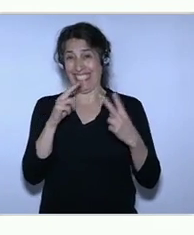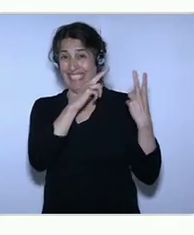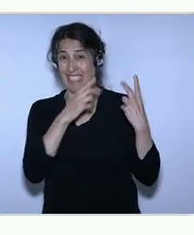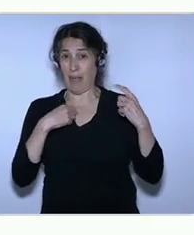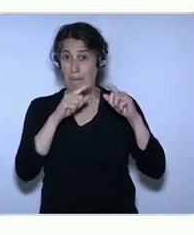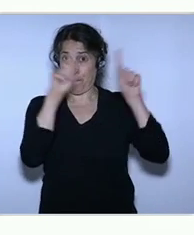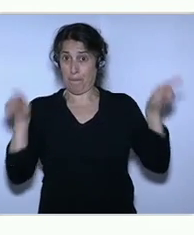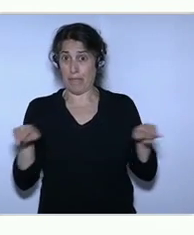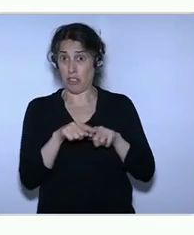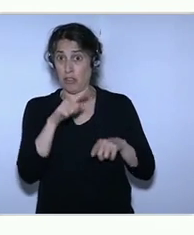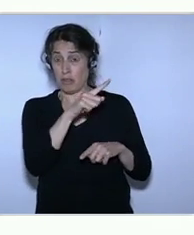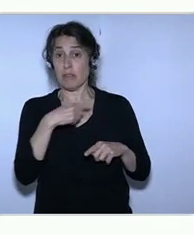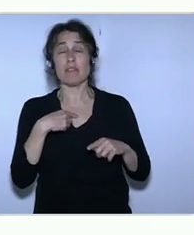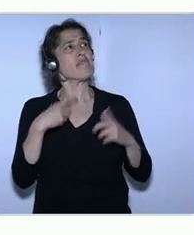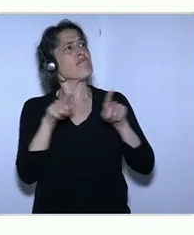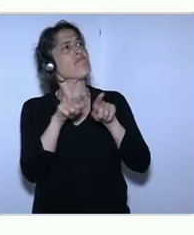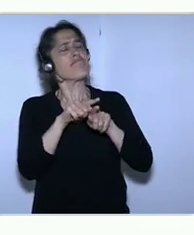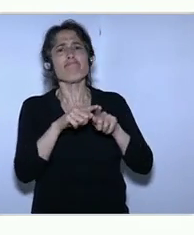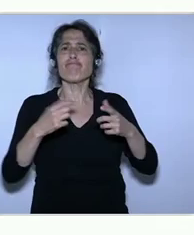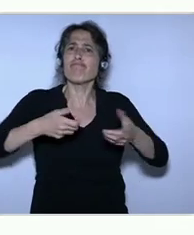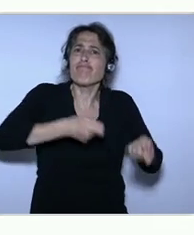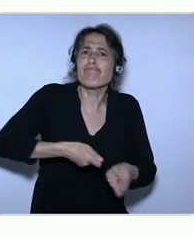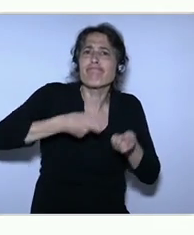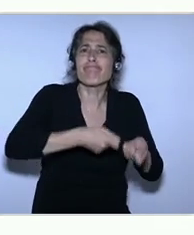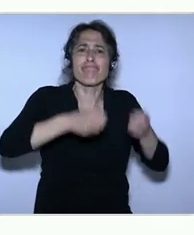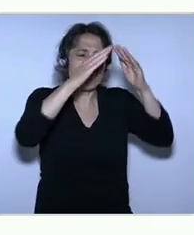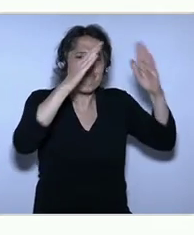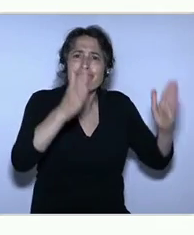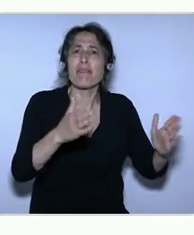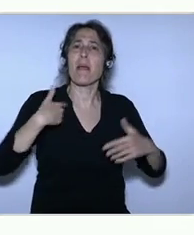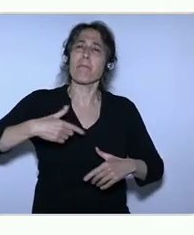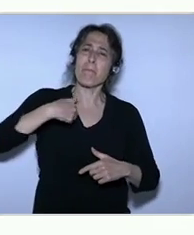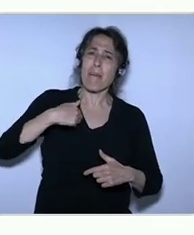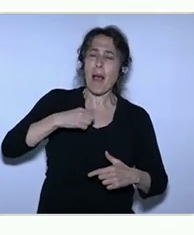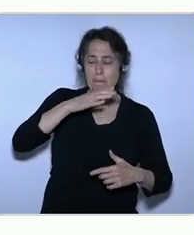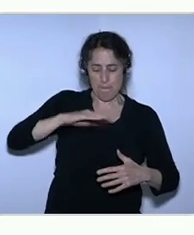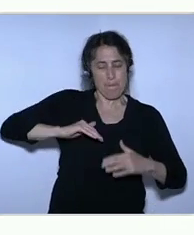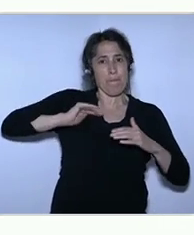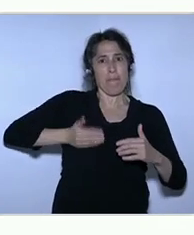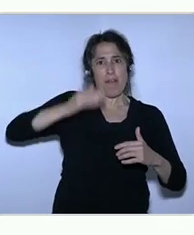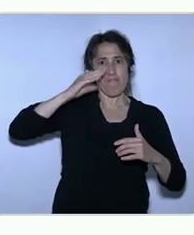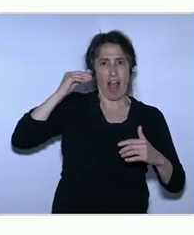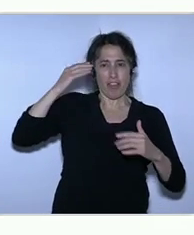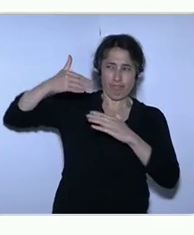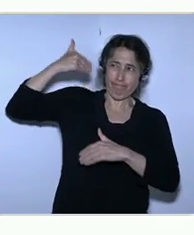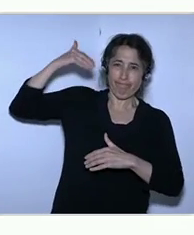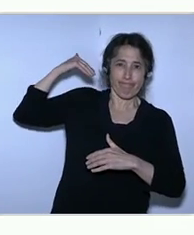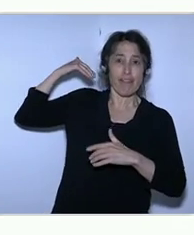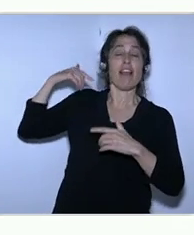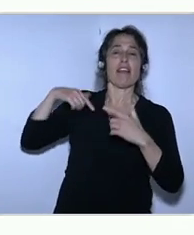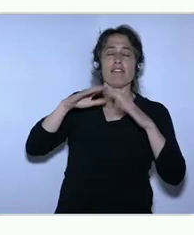here is one that looks similar to the farmhouse that my grandparents and my great-grandparents owned and lived in,